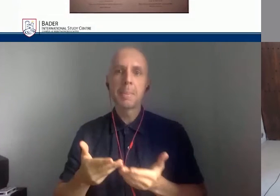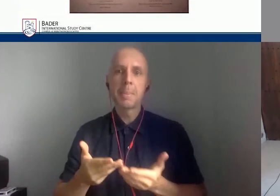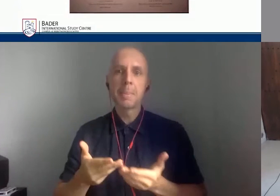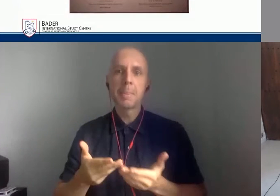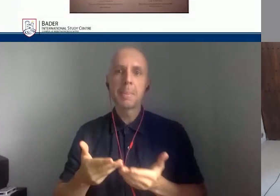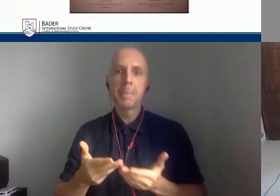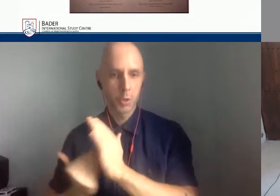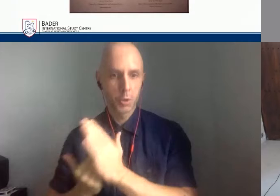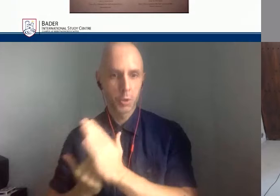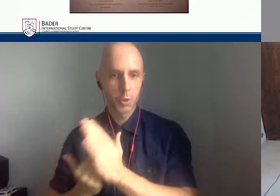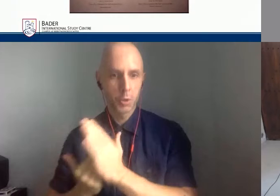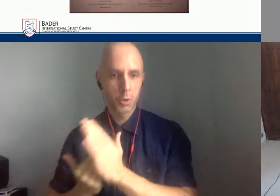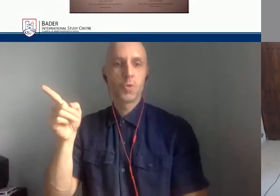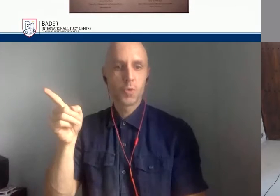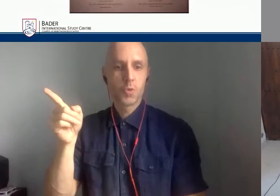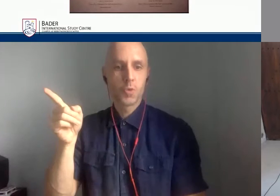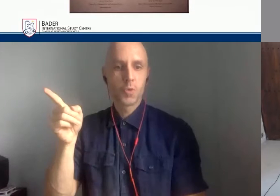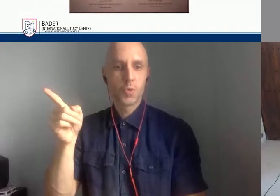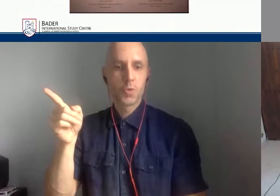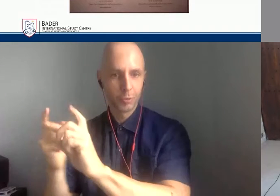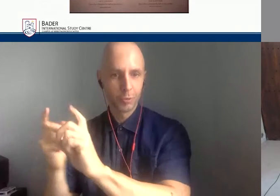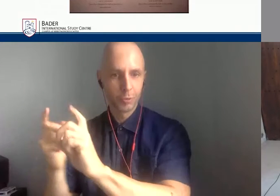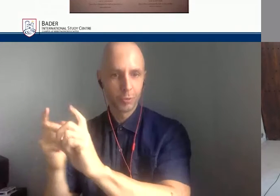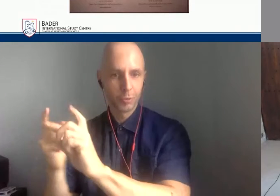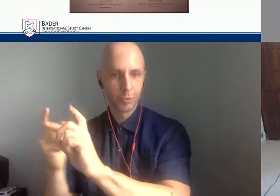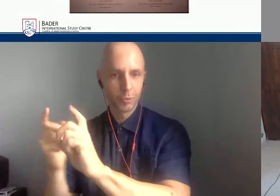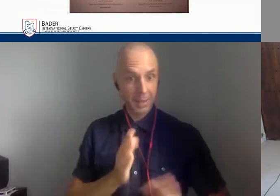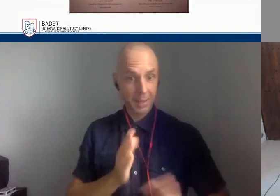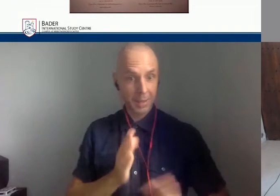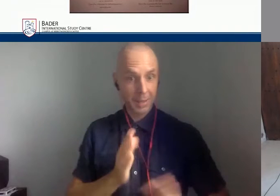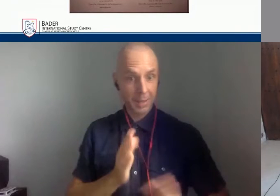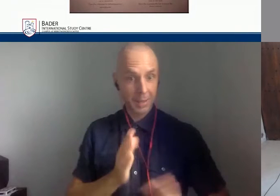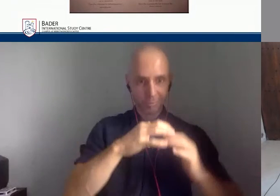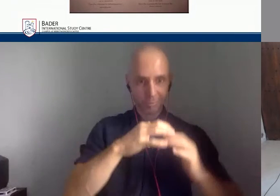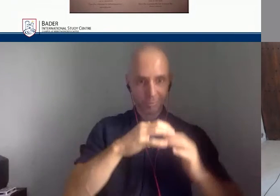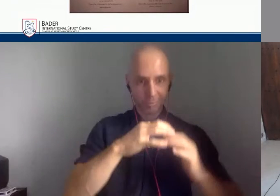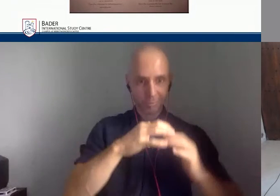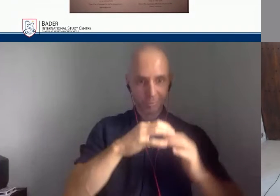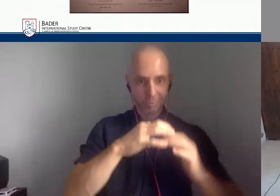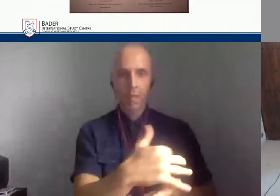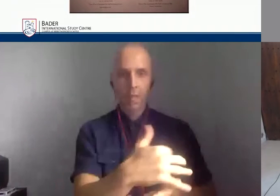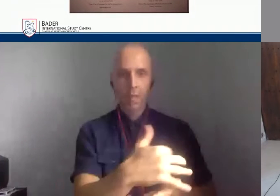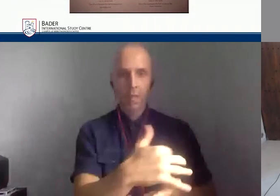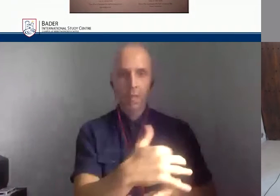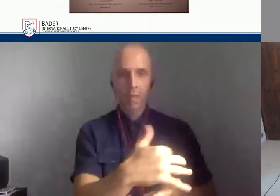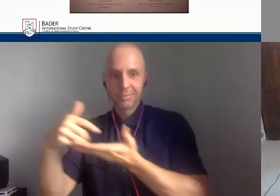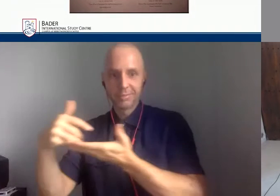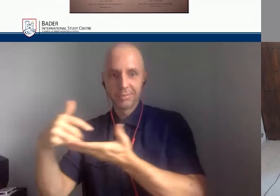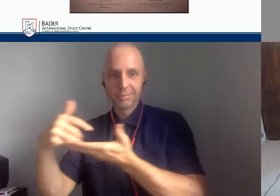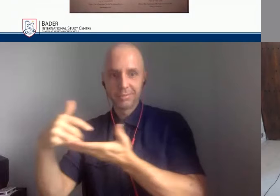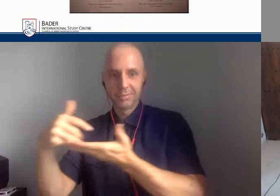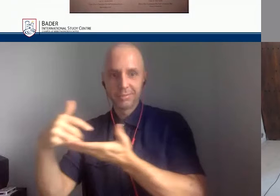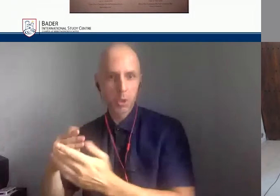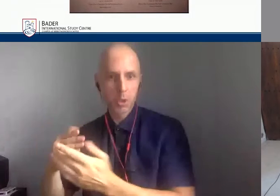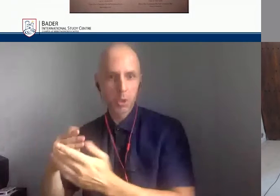keeping process, a map and plan of what the castle had looked like was commissioned